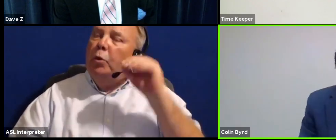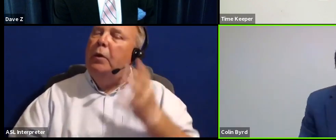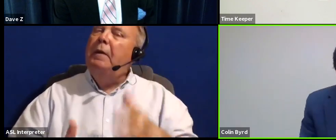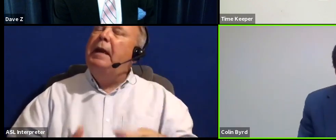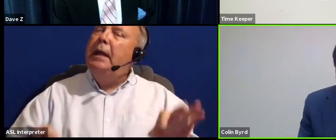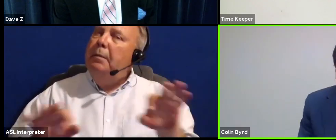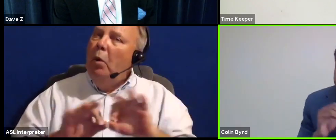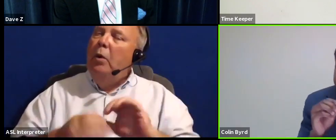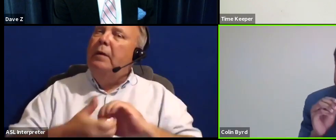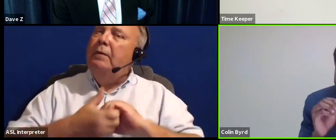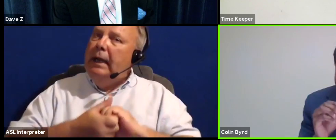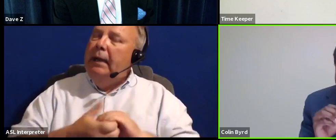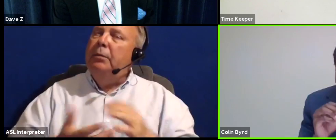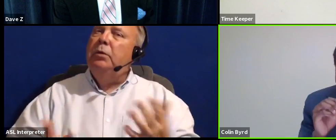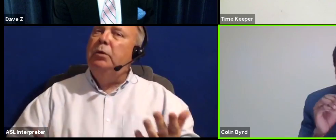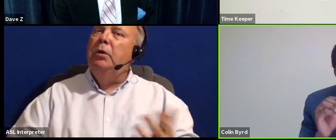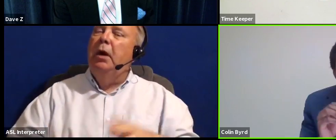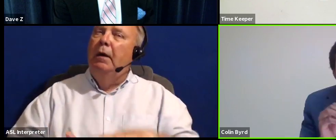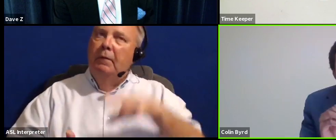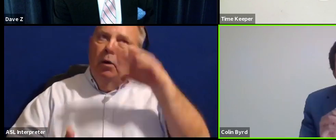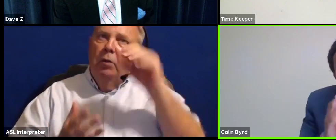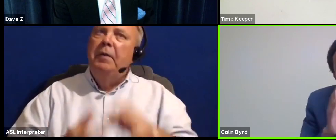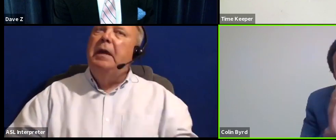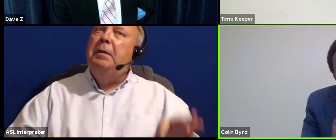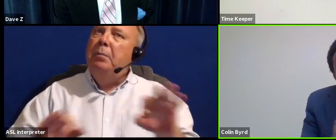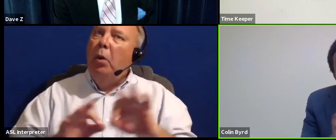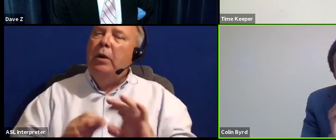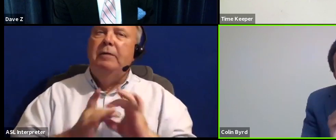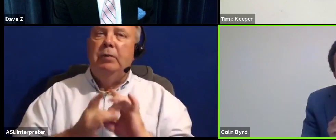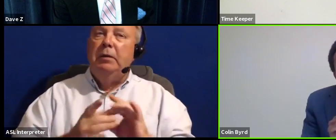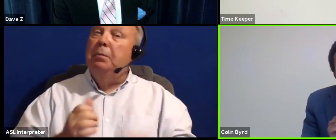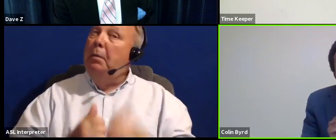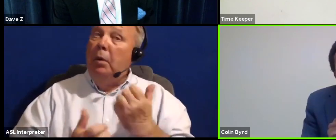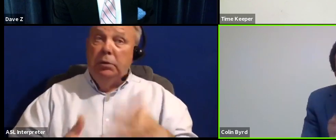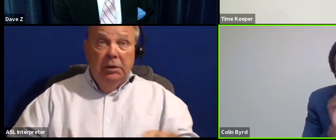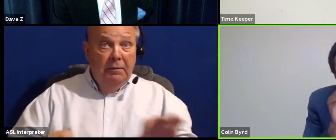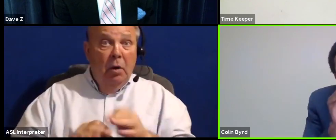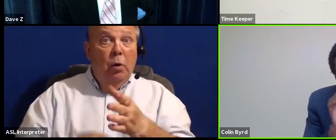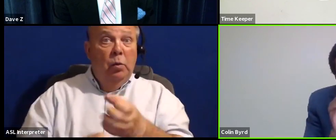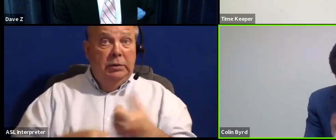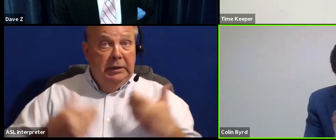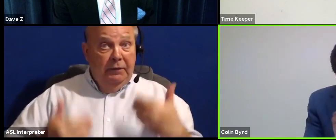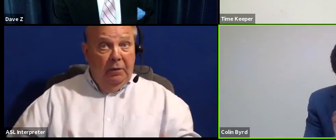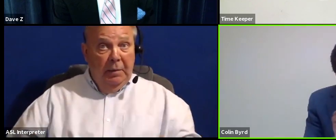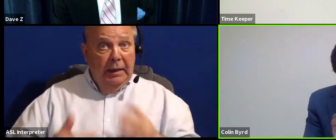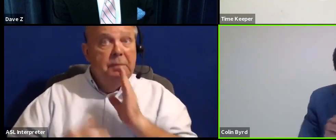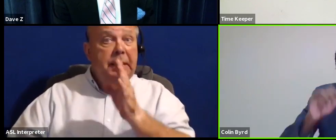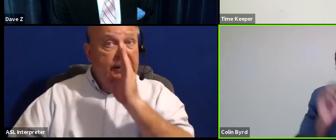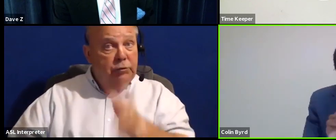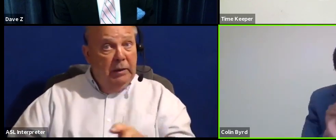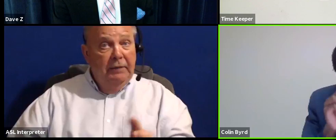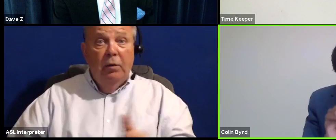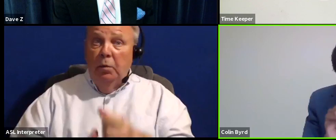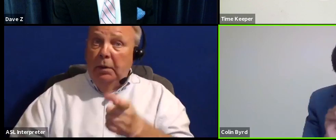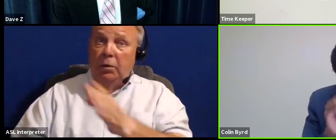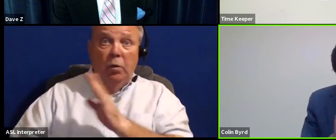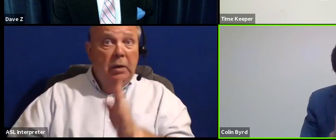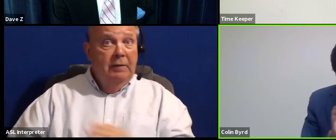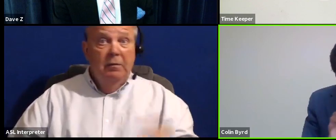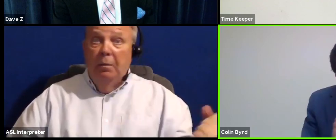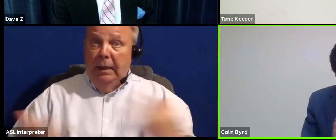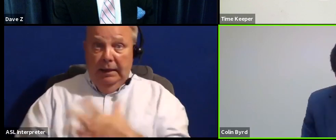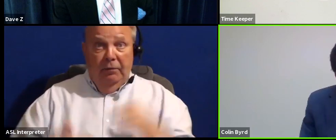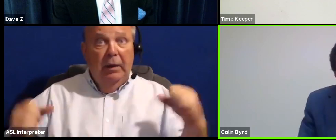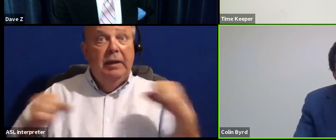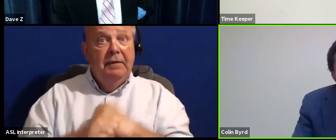collaboration. I've learned the importance of relationships. But most of all, what you'll get from me is being straightforward with you and never being afraid to fight